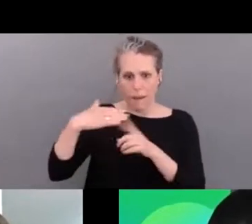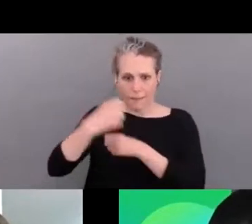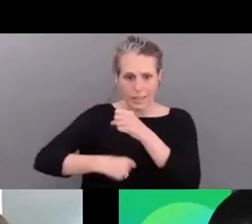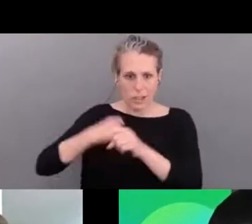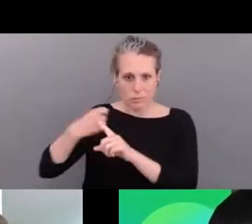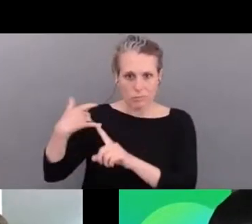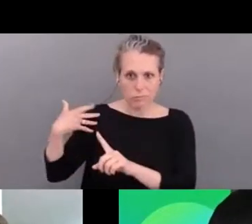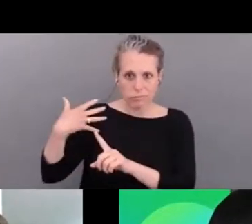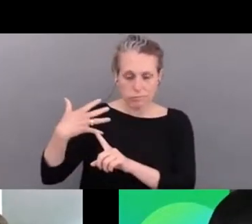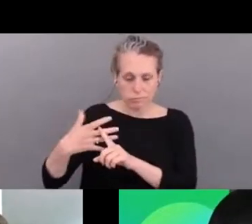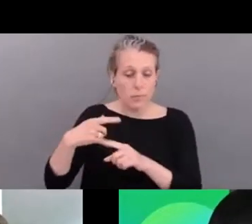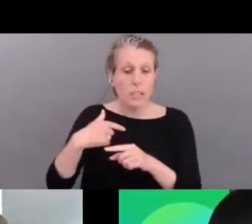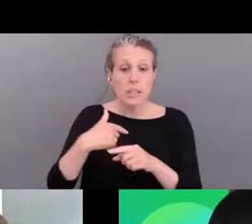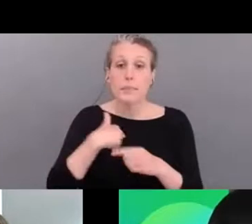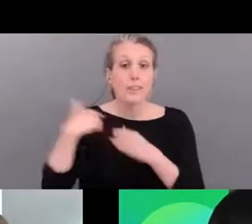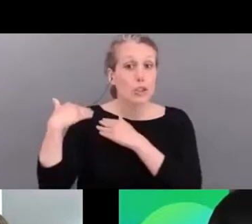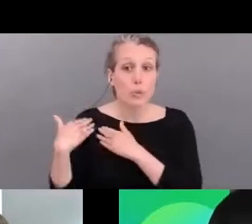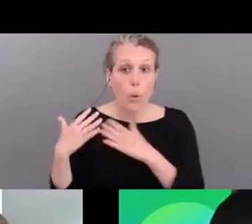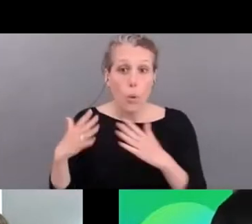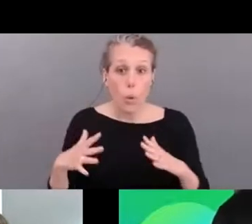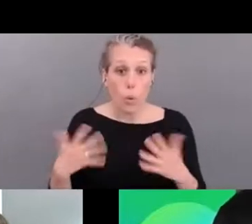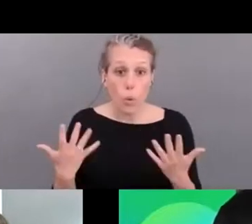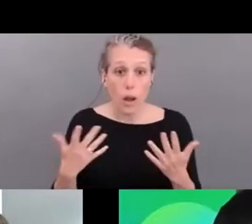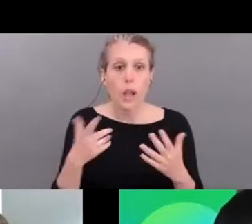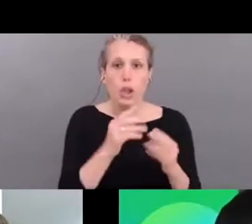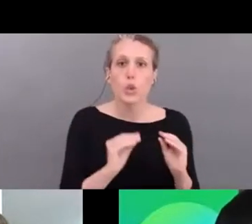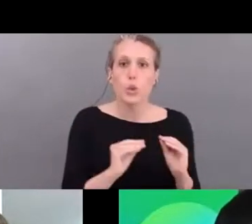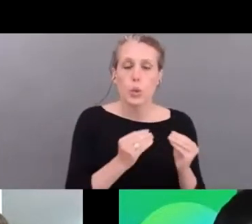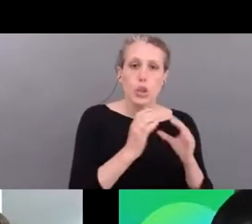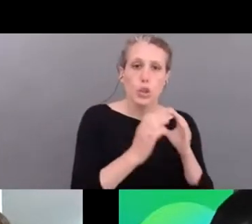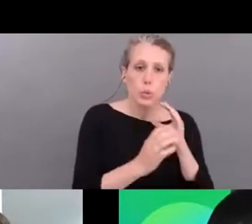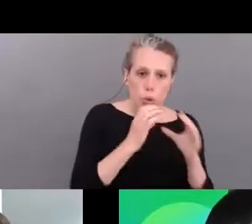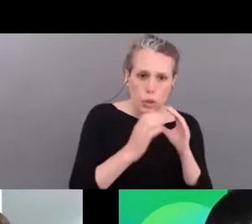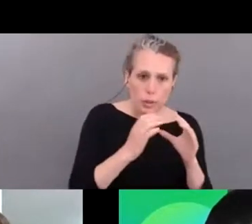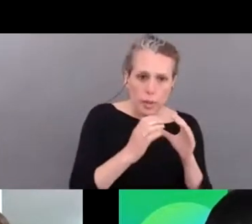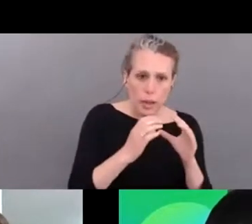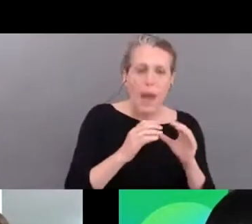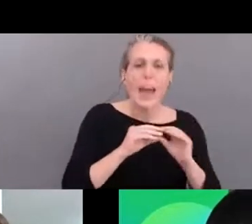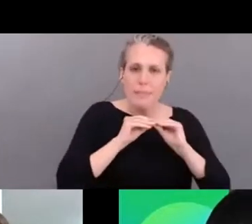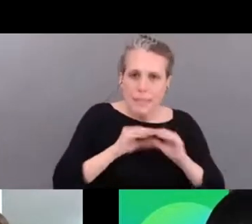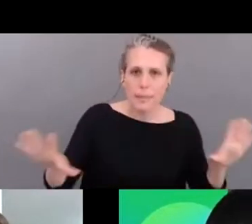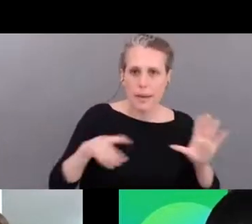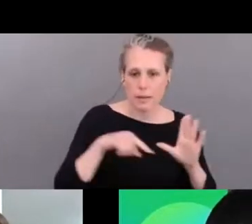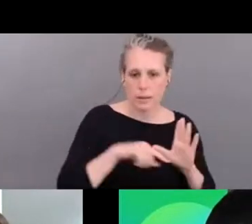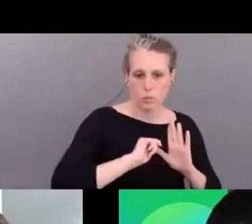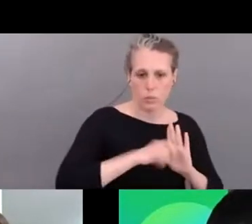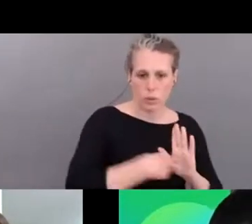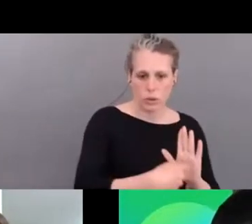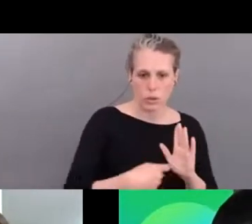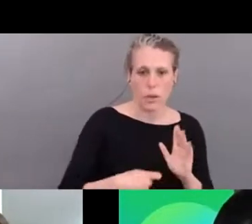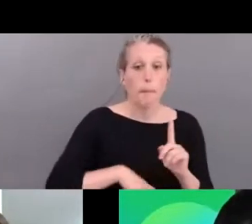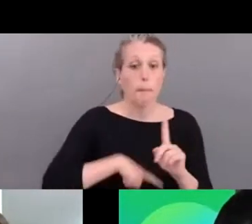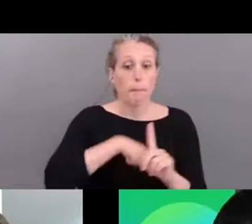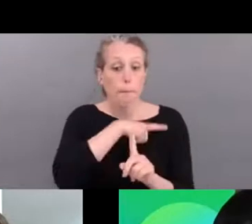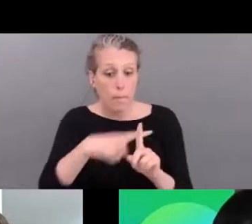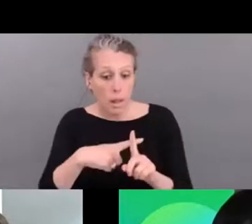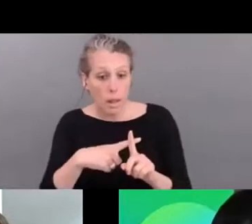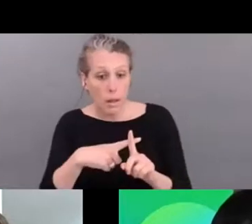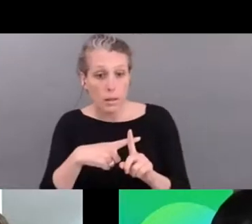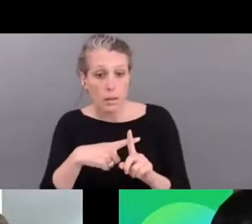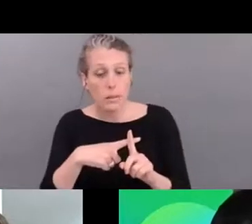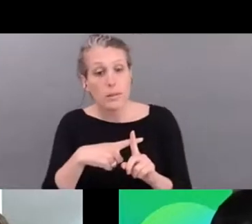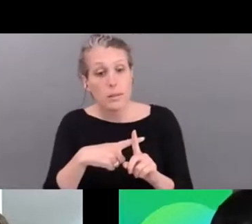uh responsible for uh the eu communications and dissemination of the project and also to um to lead the research